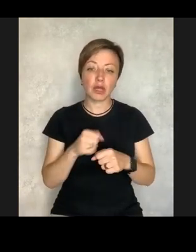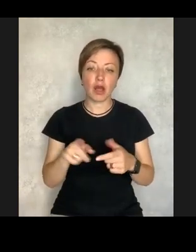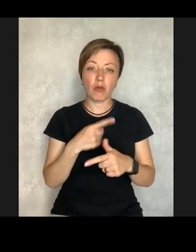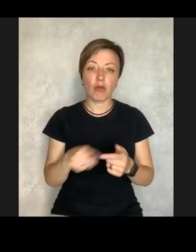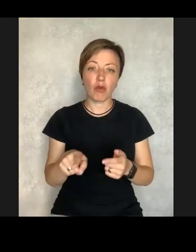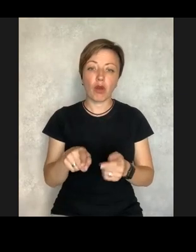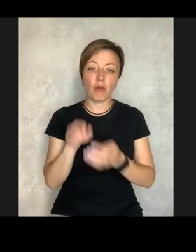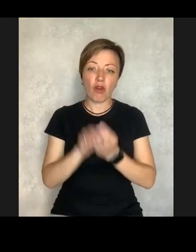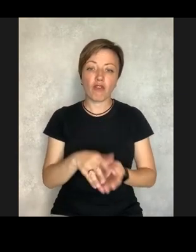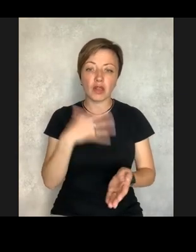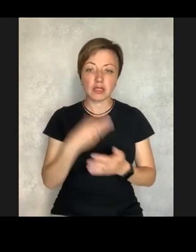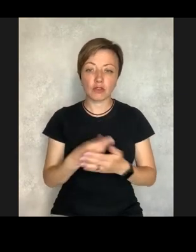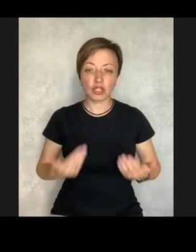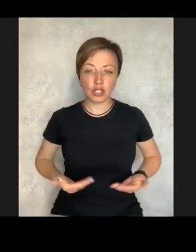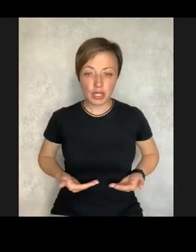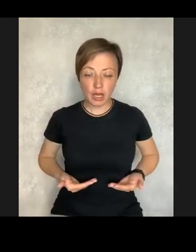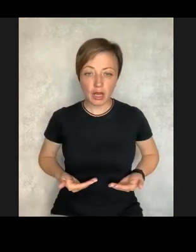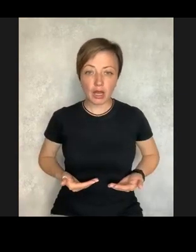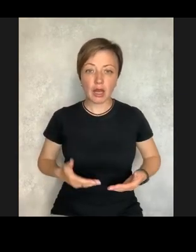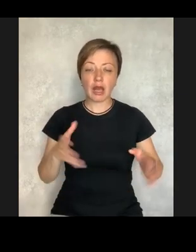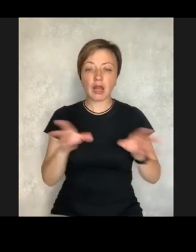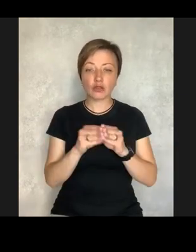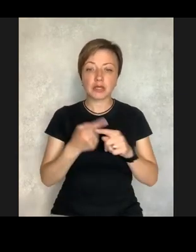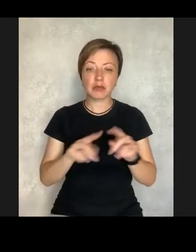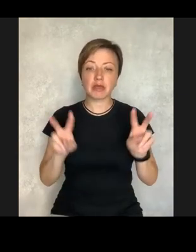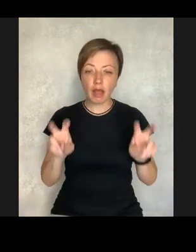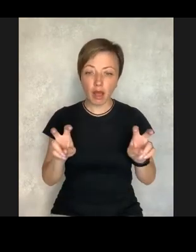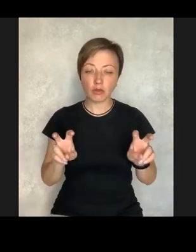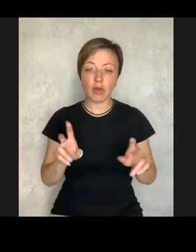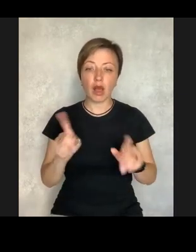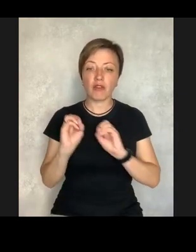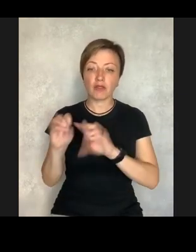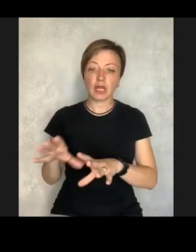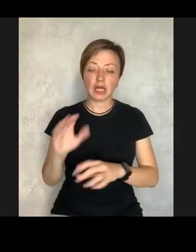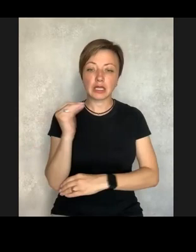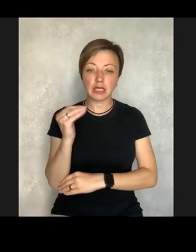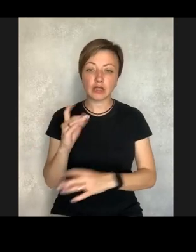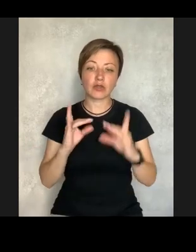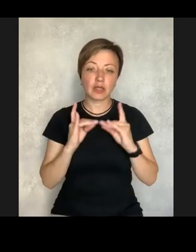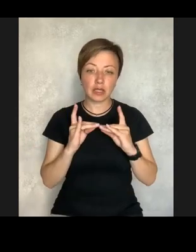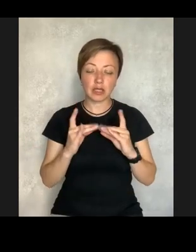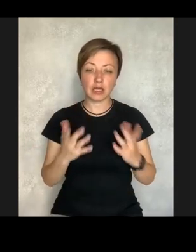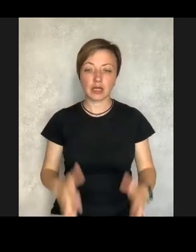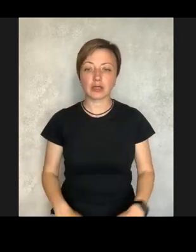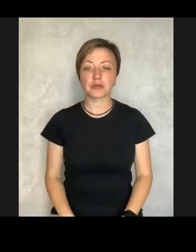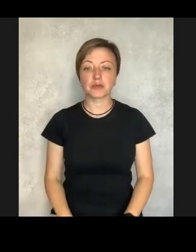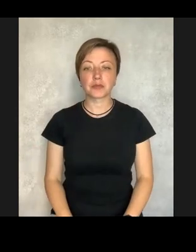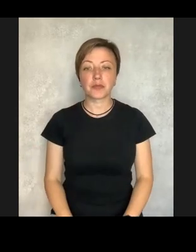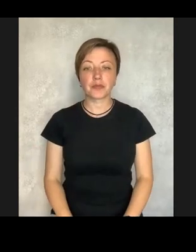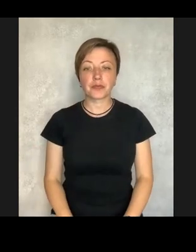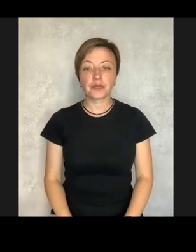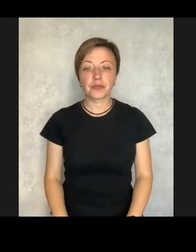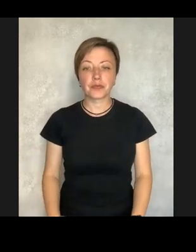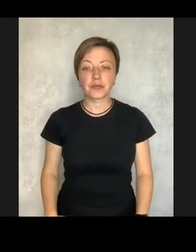and I would not be able to do anything about that. So I will just have to bury my life with this diagnosis, or